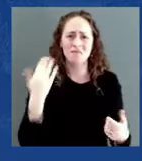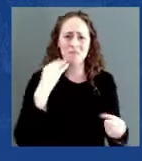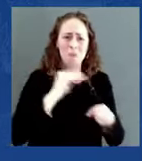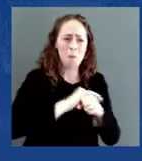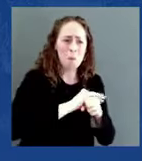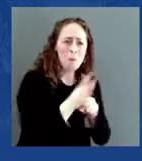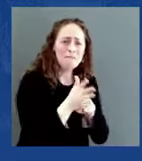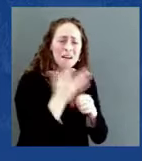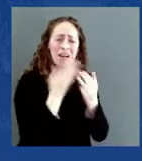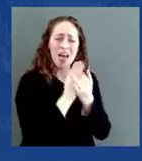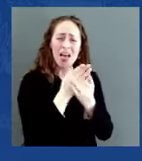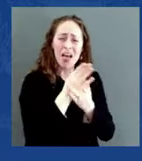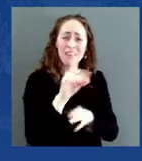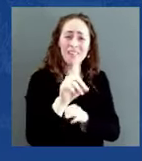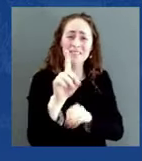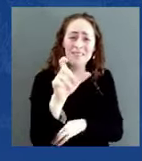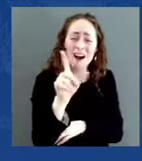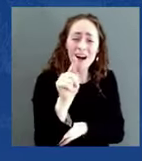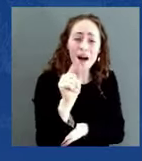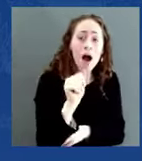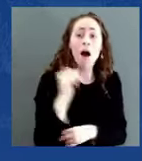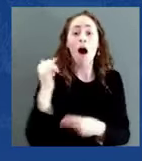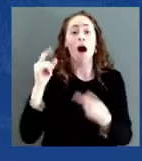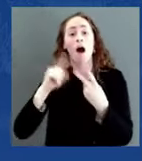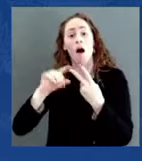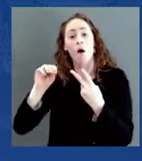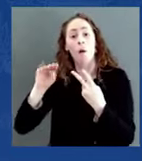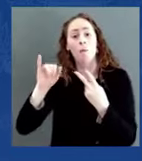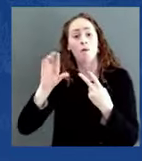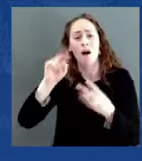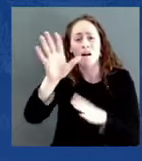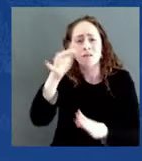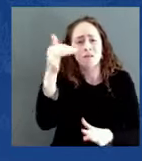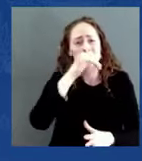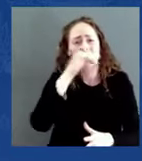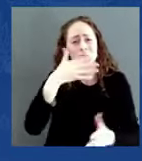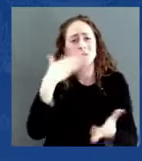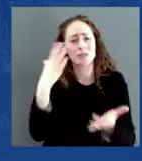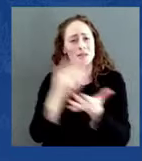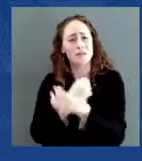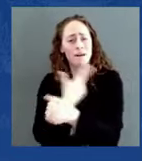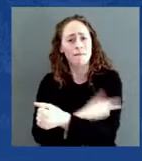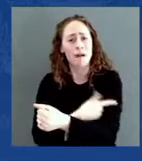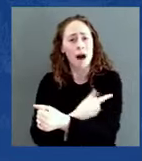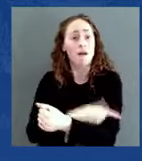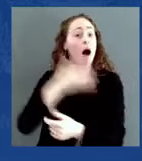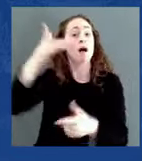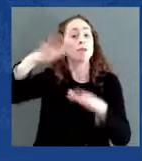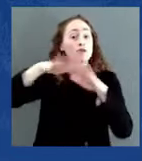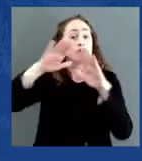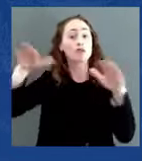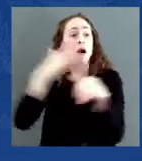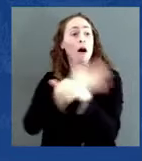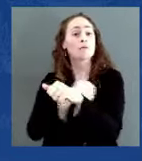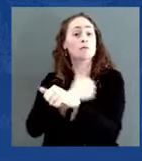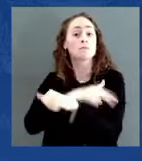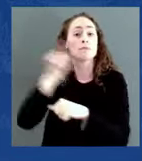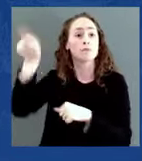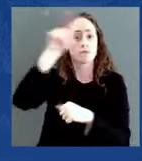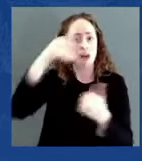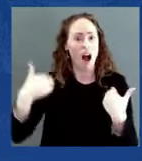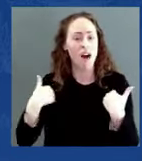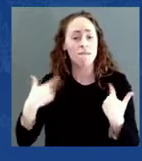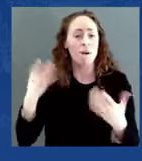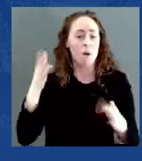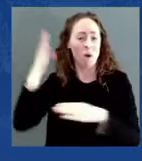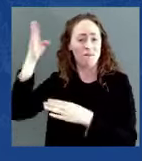pharmacies, children's hospitals, and 9,000 pop-up clinics at schools. If you're wondering where to go, again,